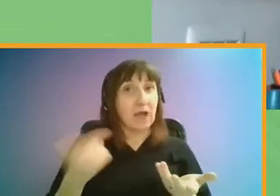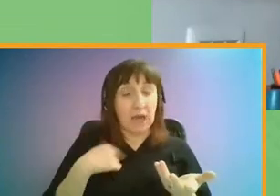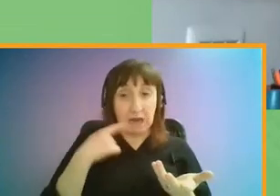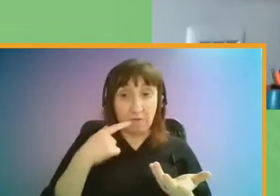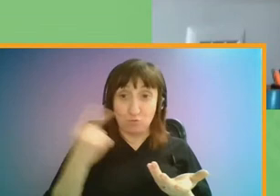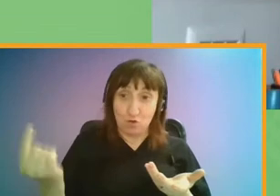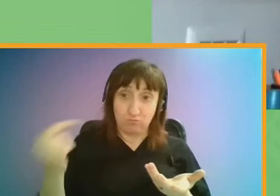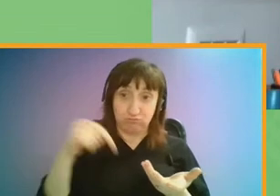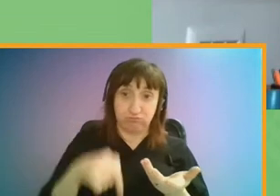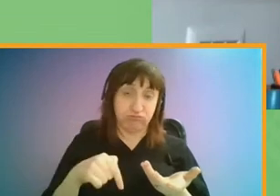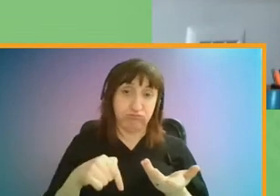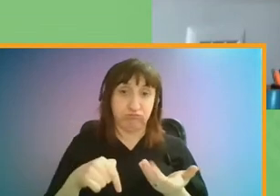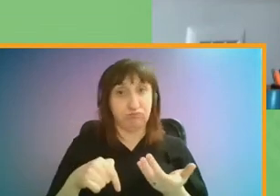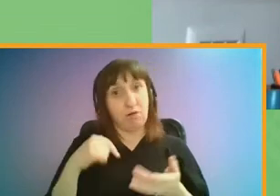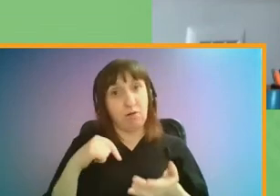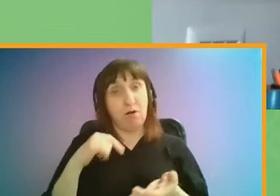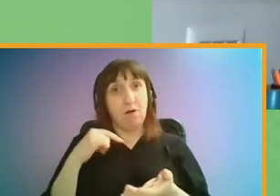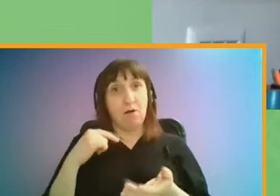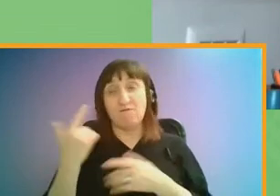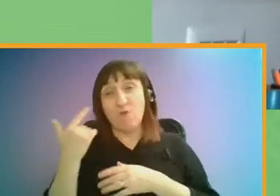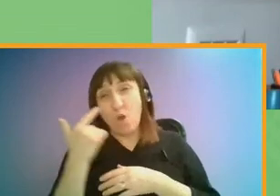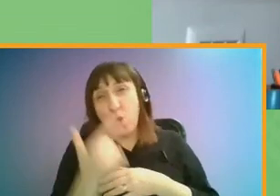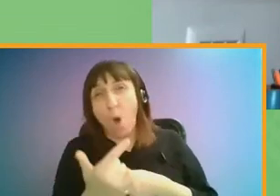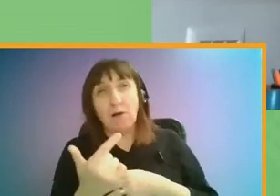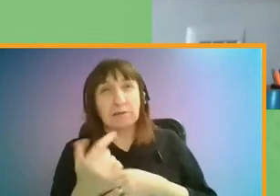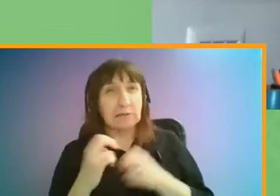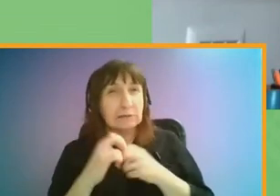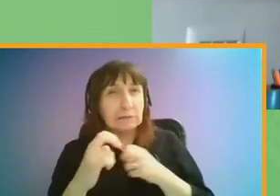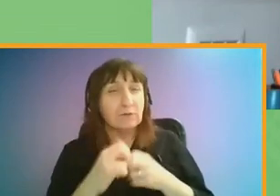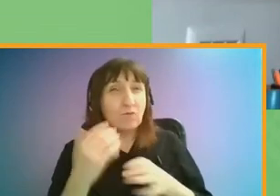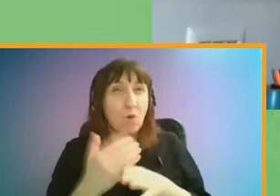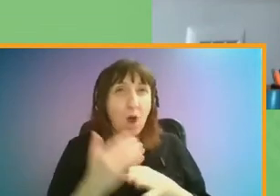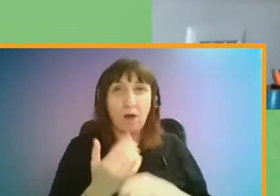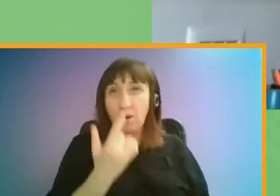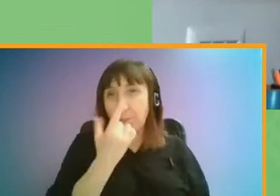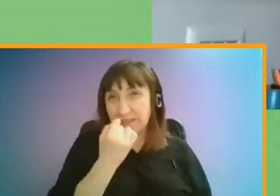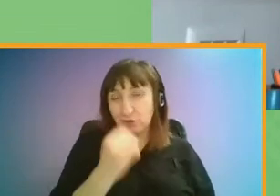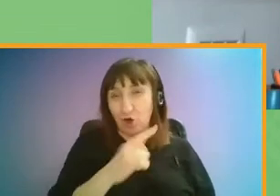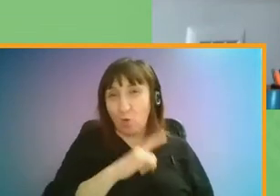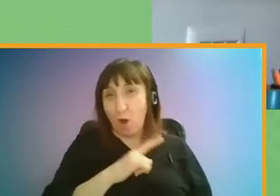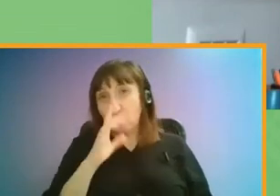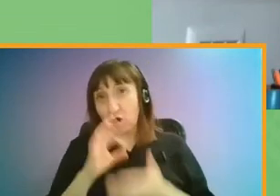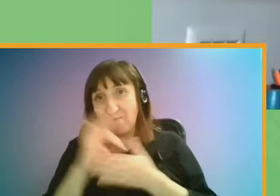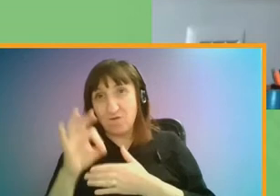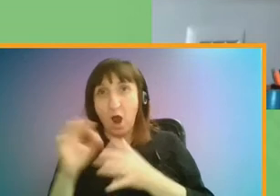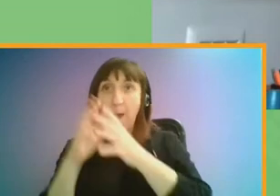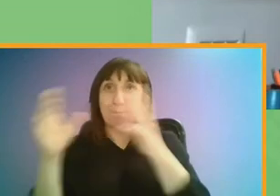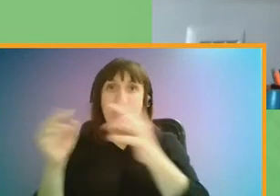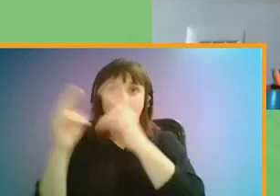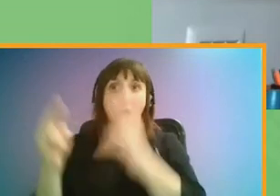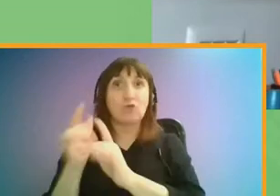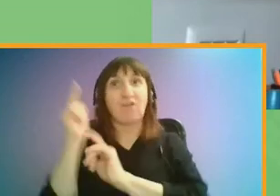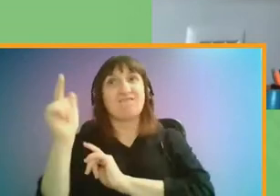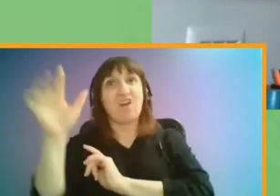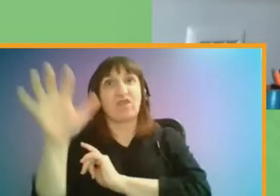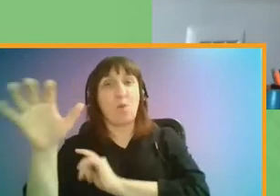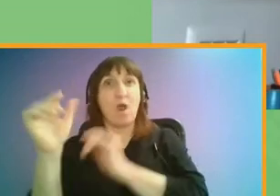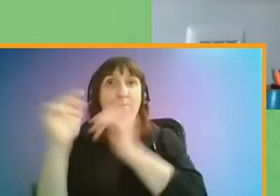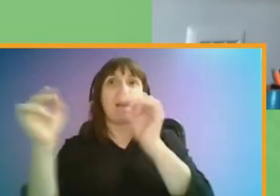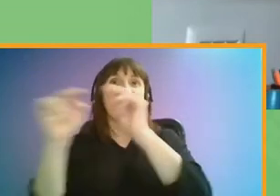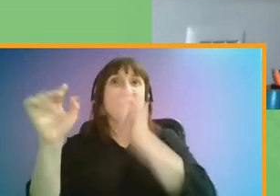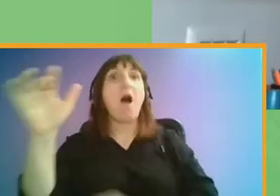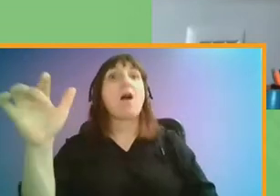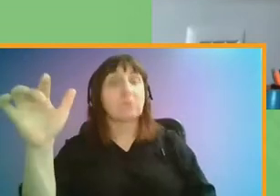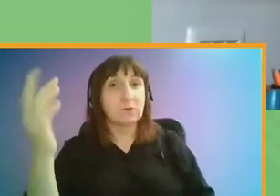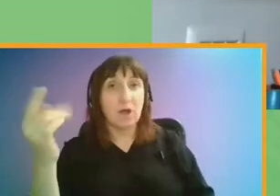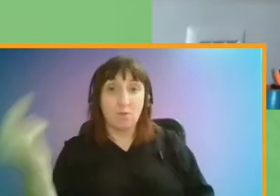for longer distances, potentially because you can afford a kind of bigger house or flat further afield,